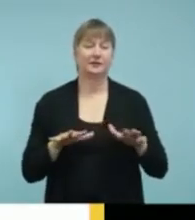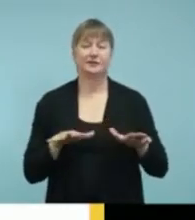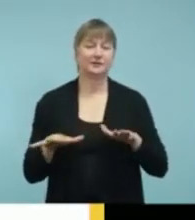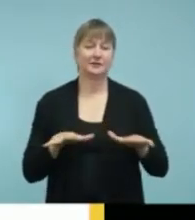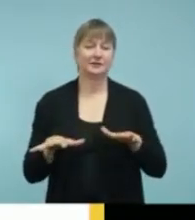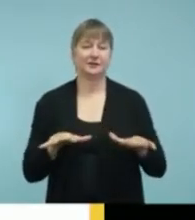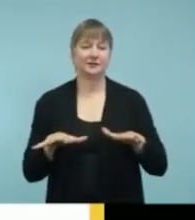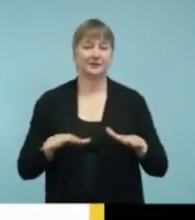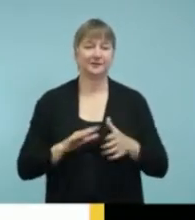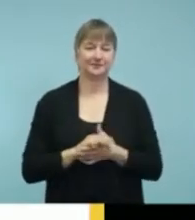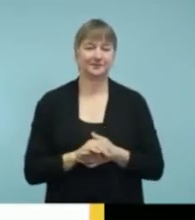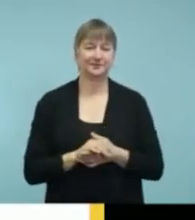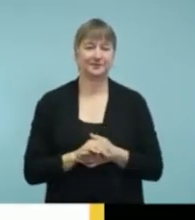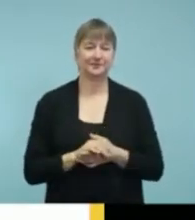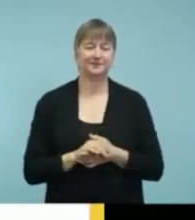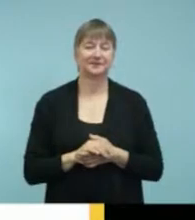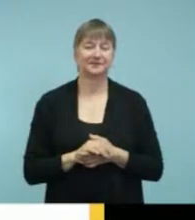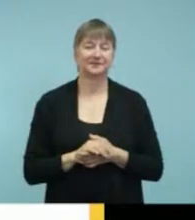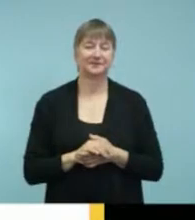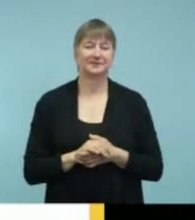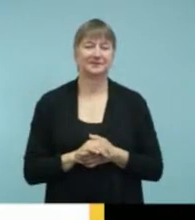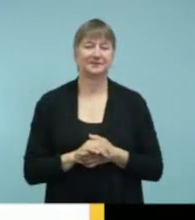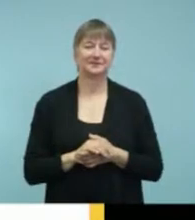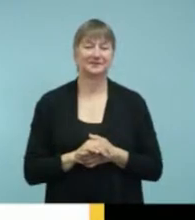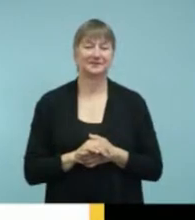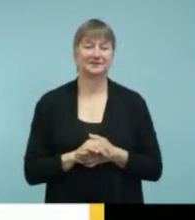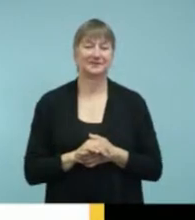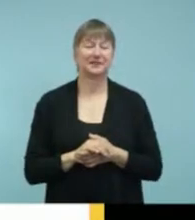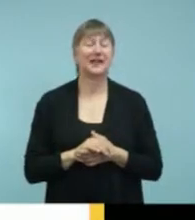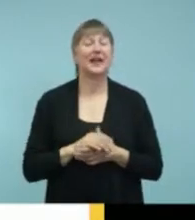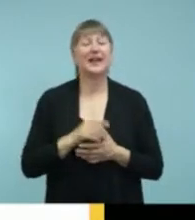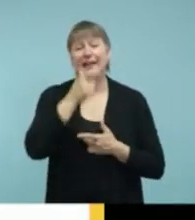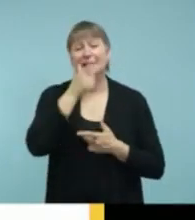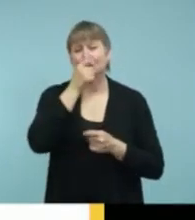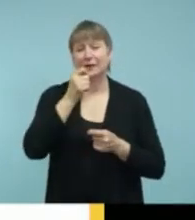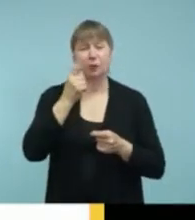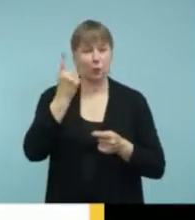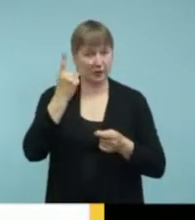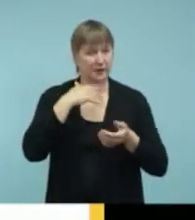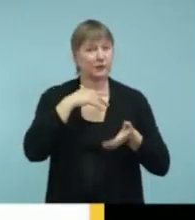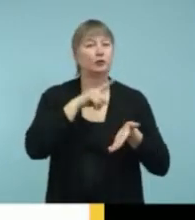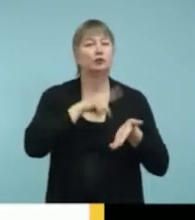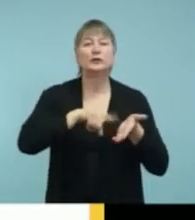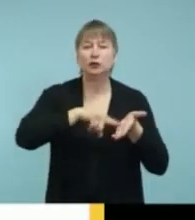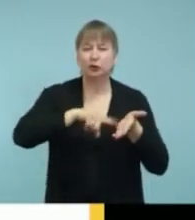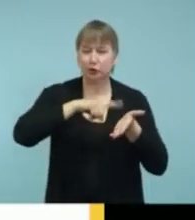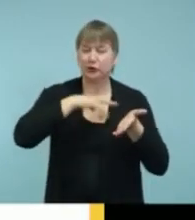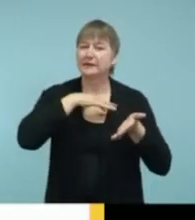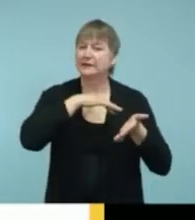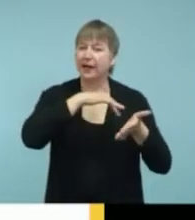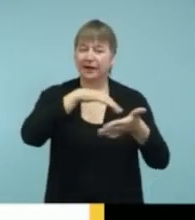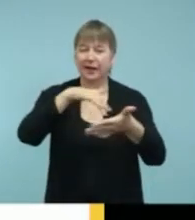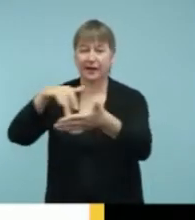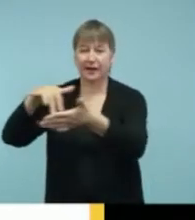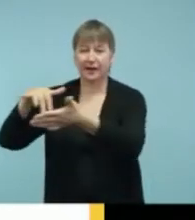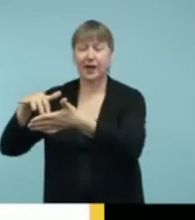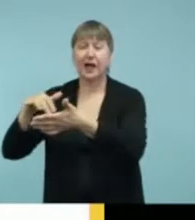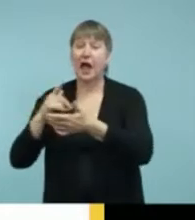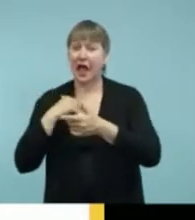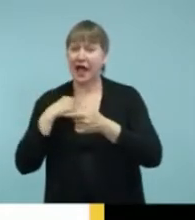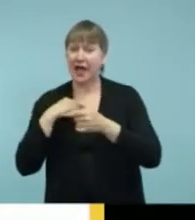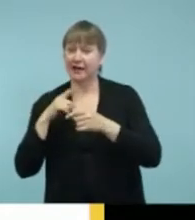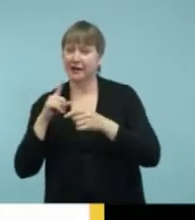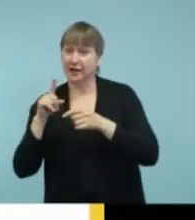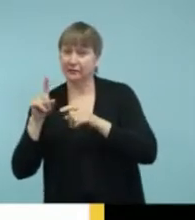via vibration. So there was actually a study that was done, and they looked not only at people that were deaf or hard of hearing,